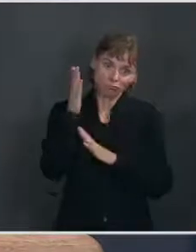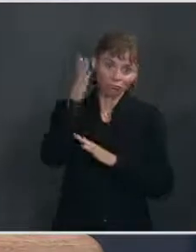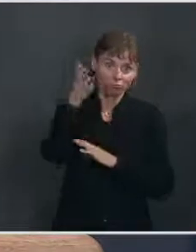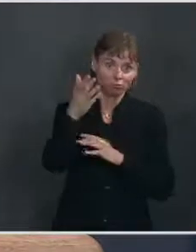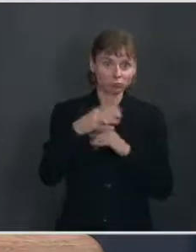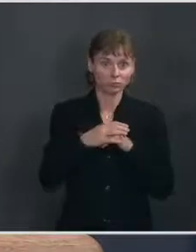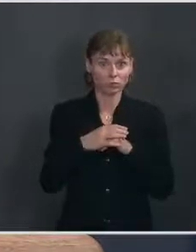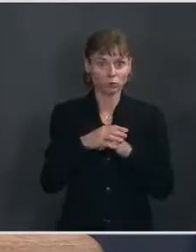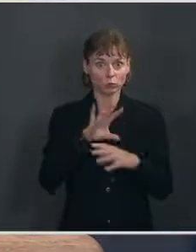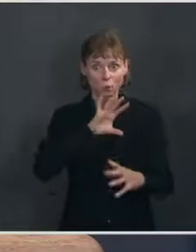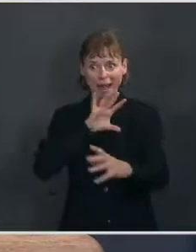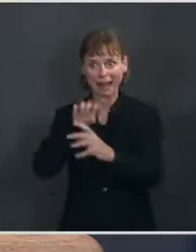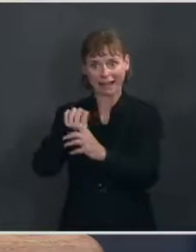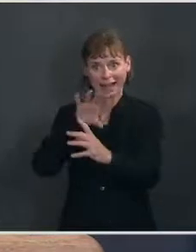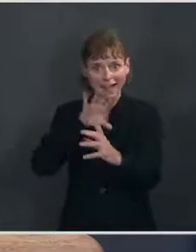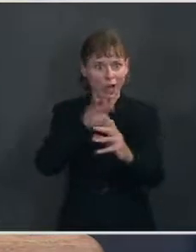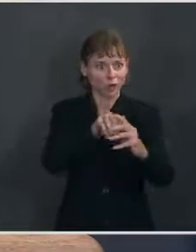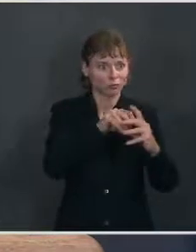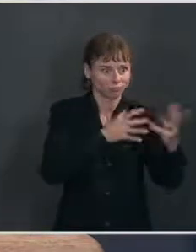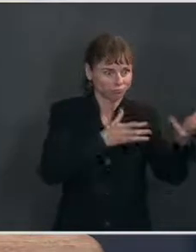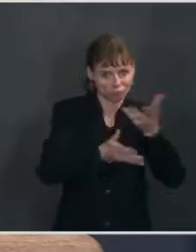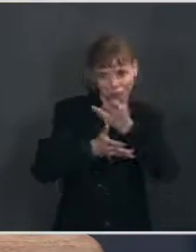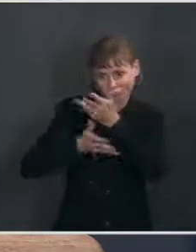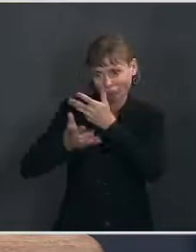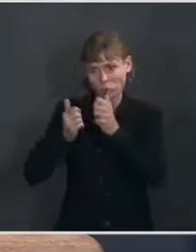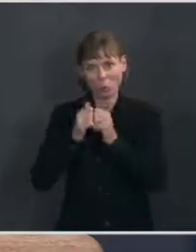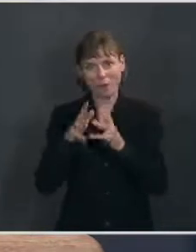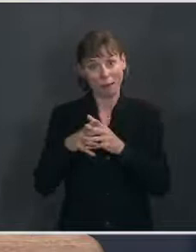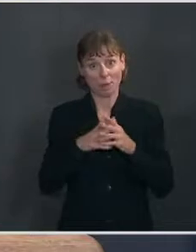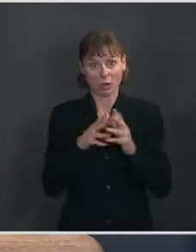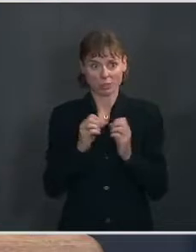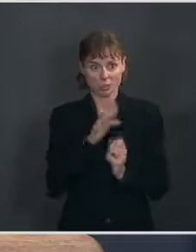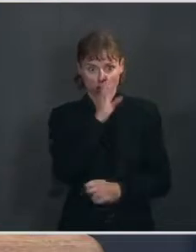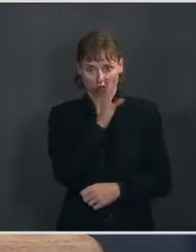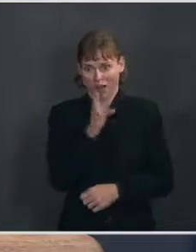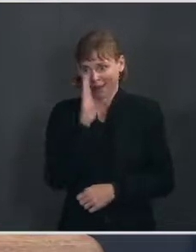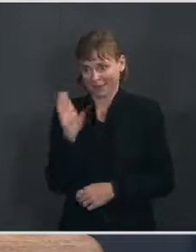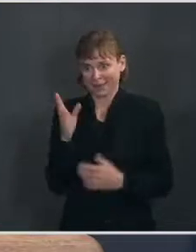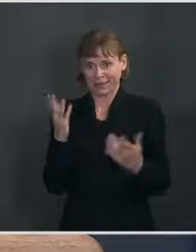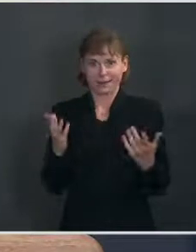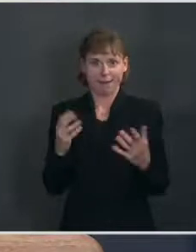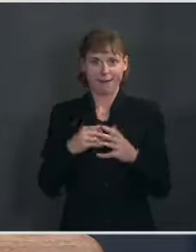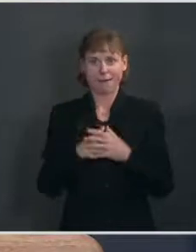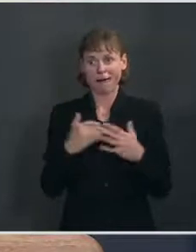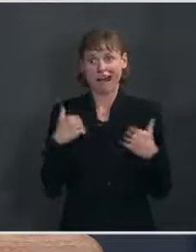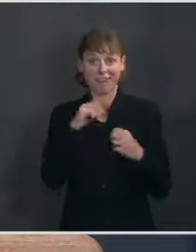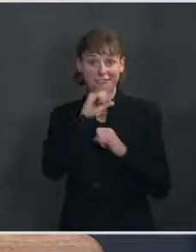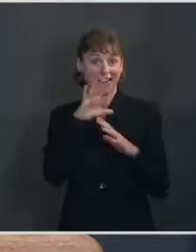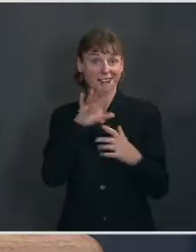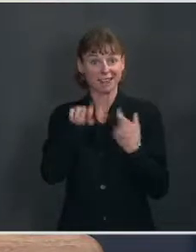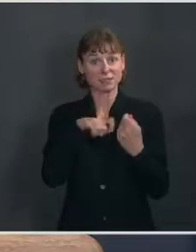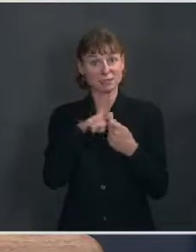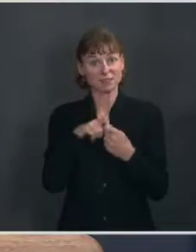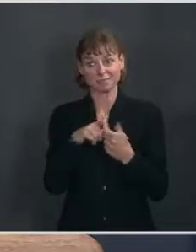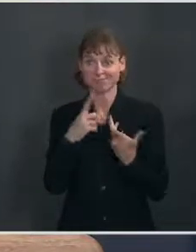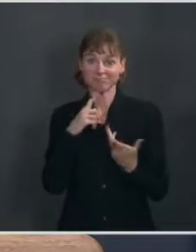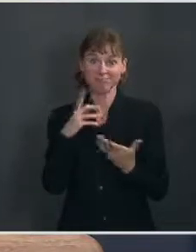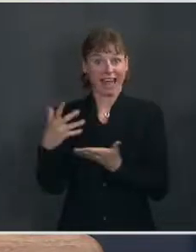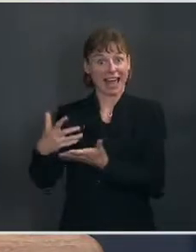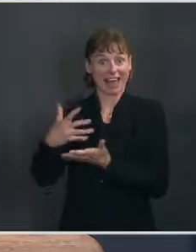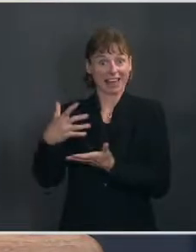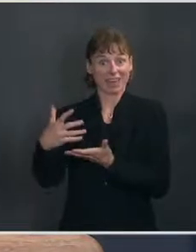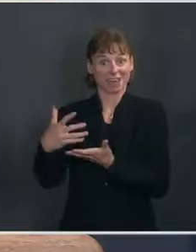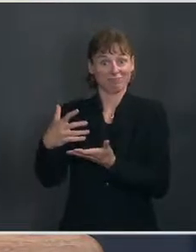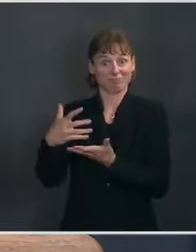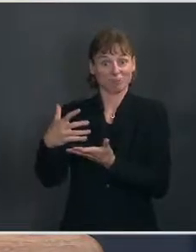engage with Americans more directly. I don't have anything specific. He does receive, of course, letters. It